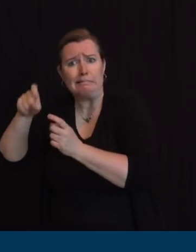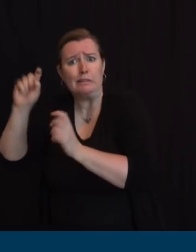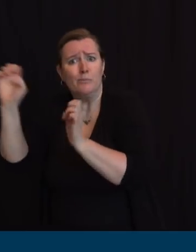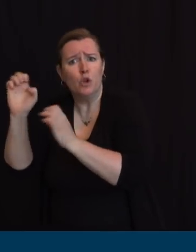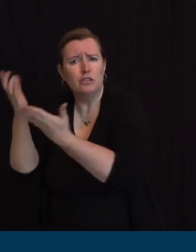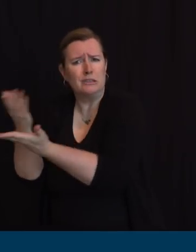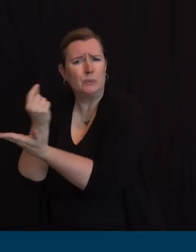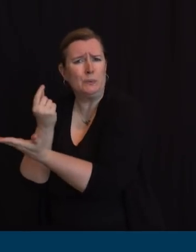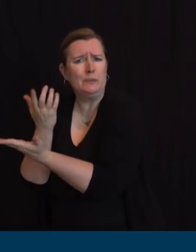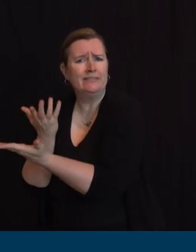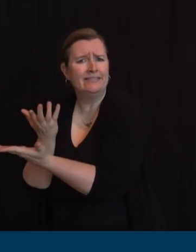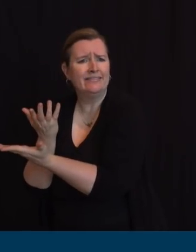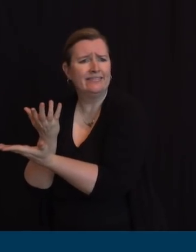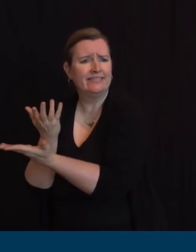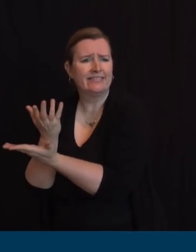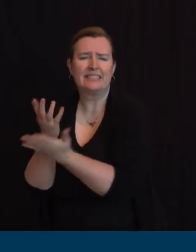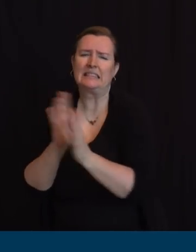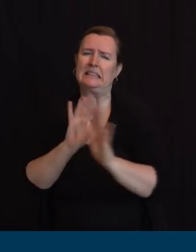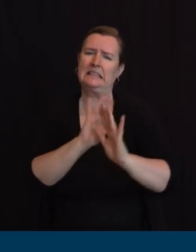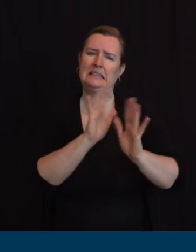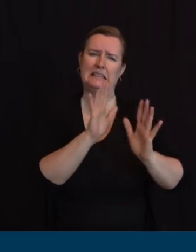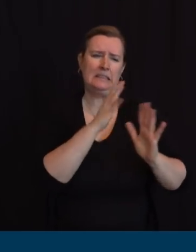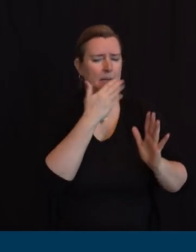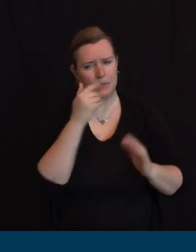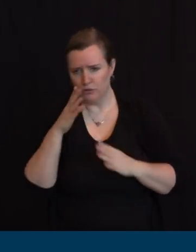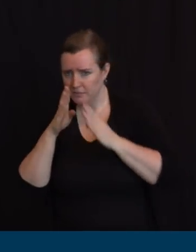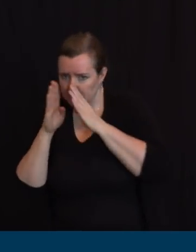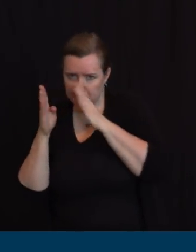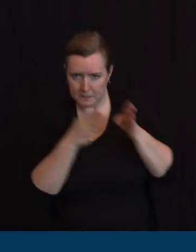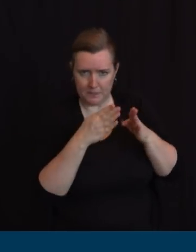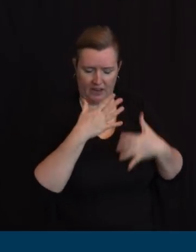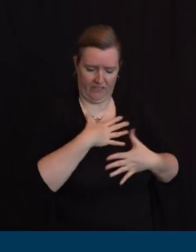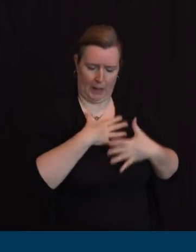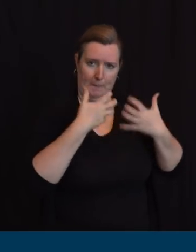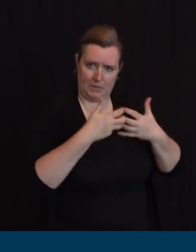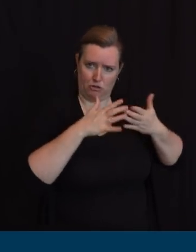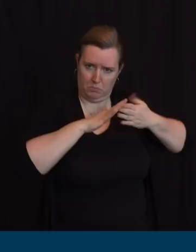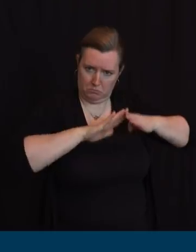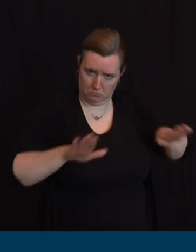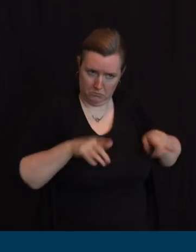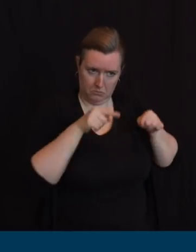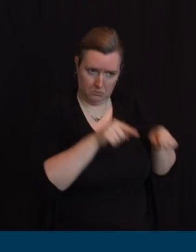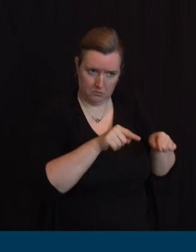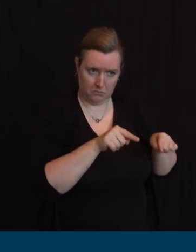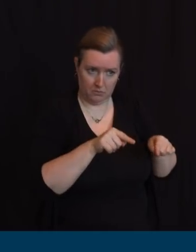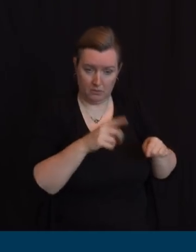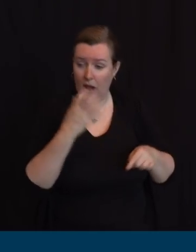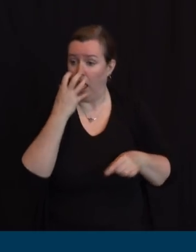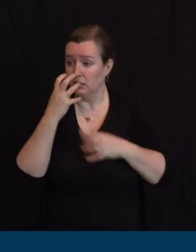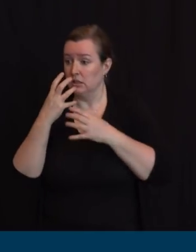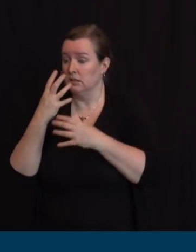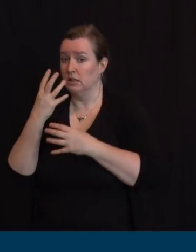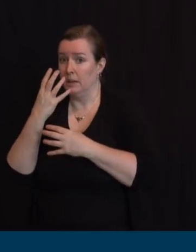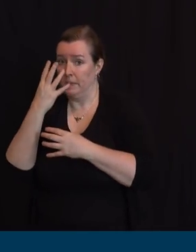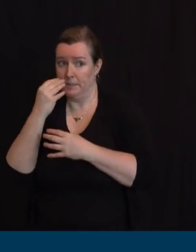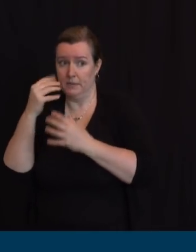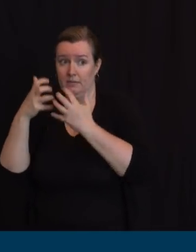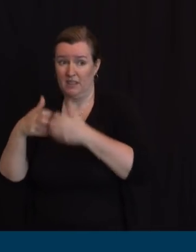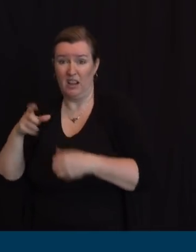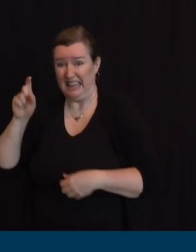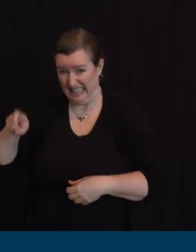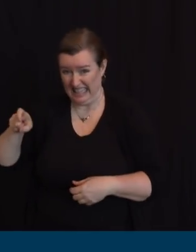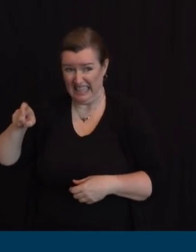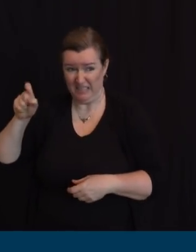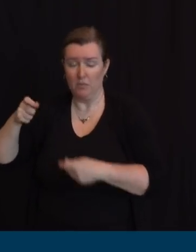donation as it were so that that comes and goes as God willing this passes things that we acquire are